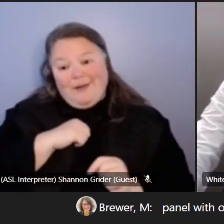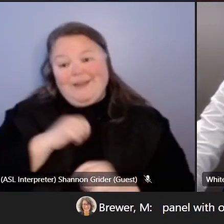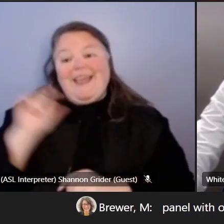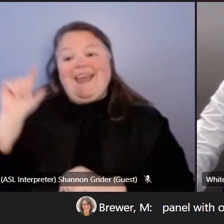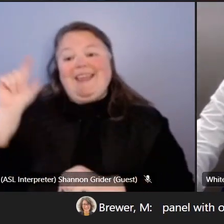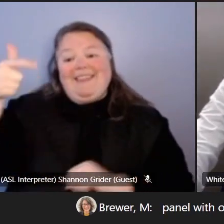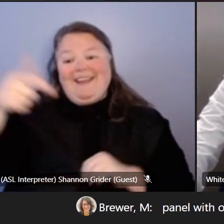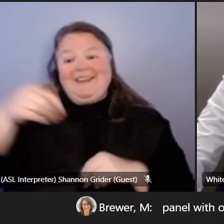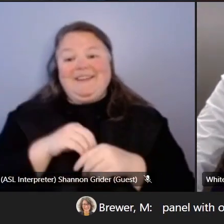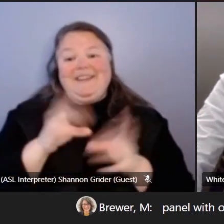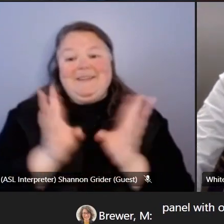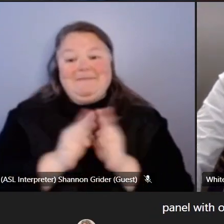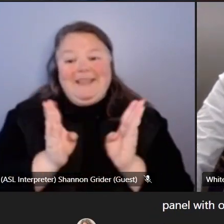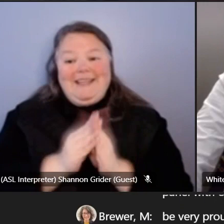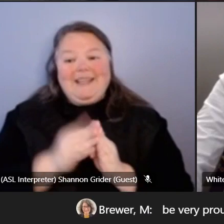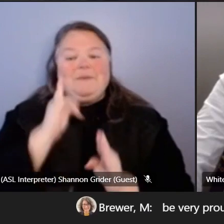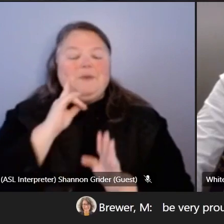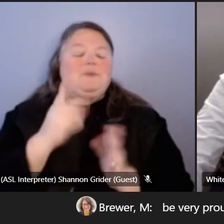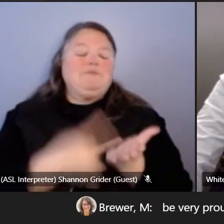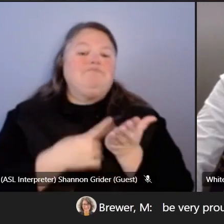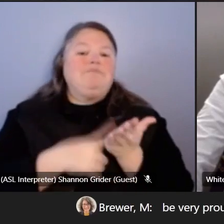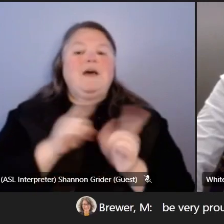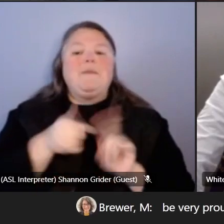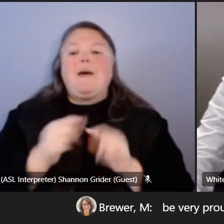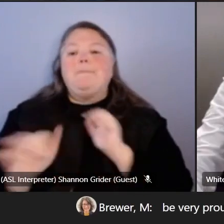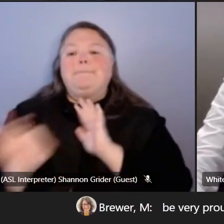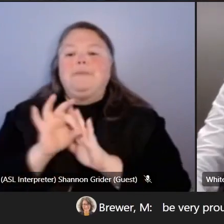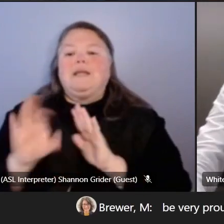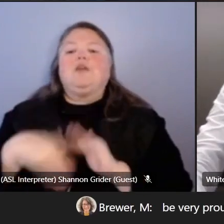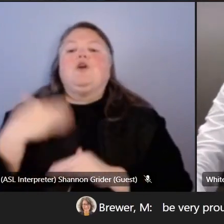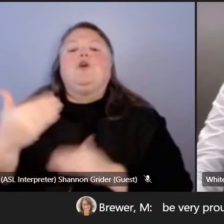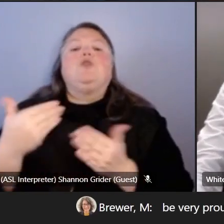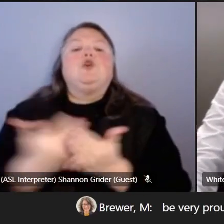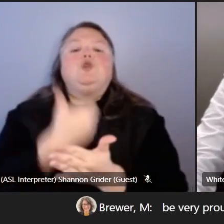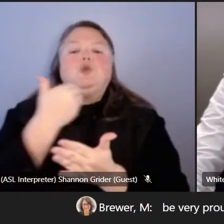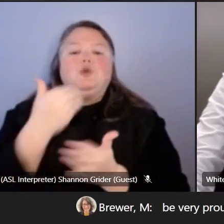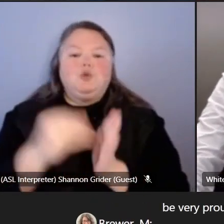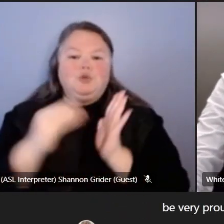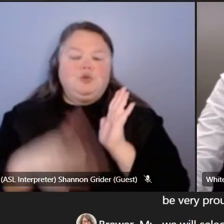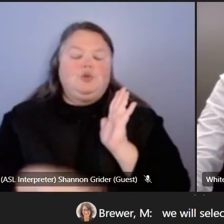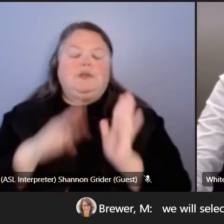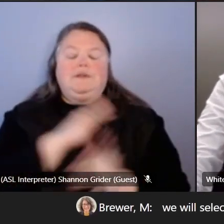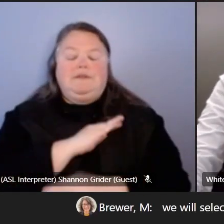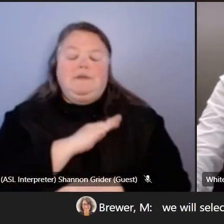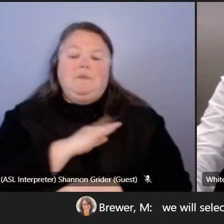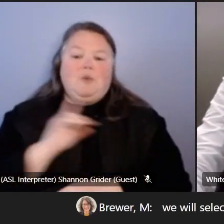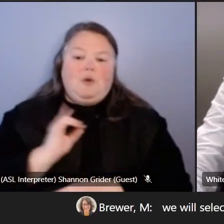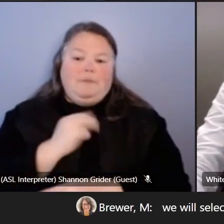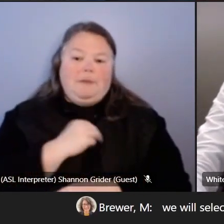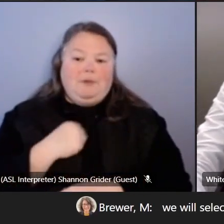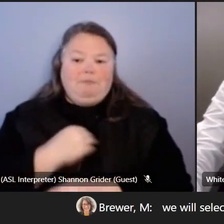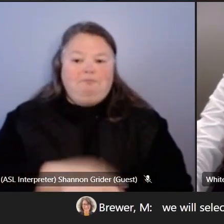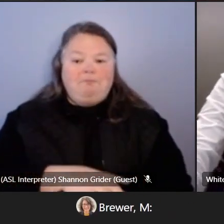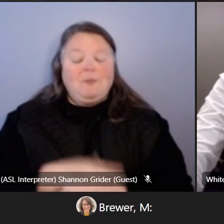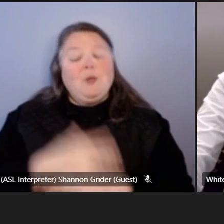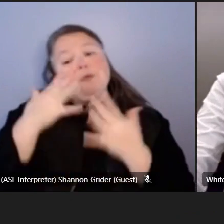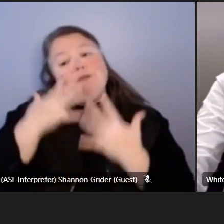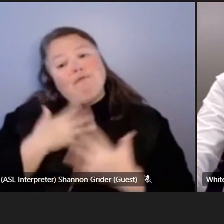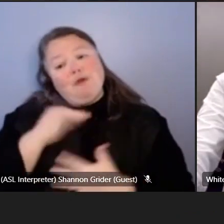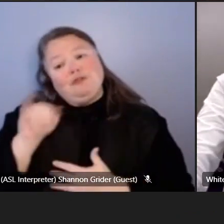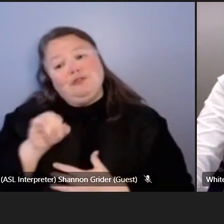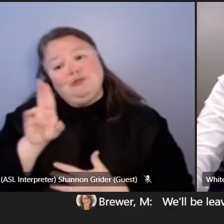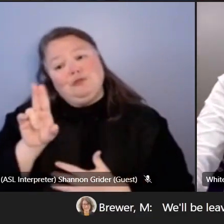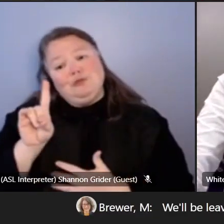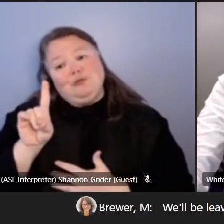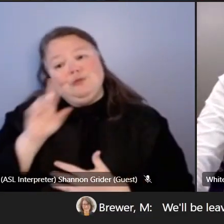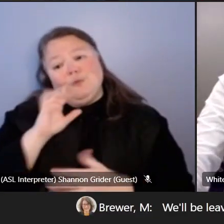we'll talk about how we will select the new student member on the board so we are very sad that Jude will be leaving us in